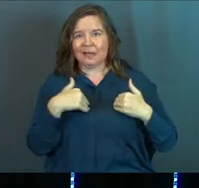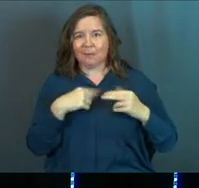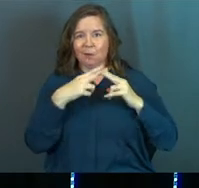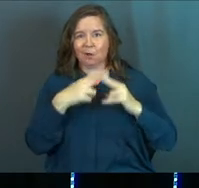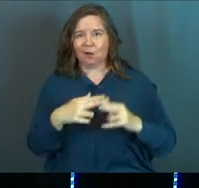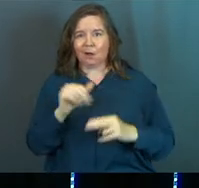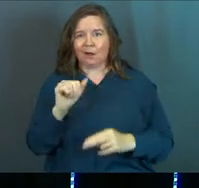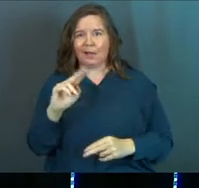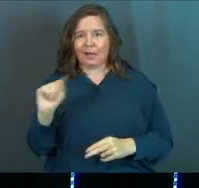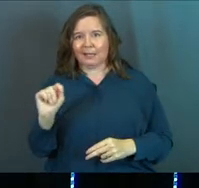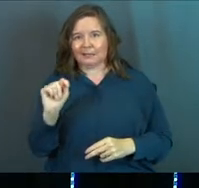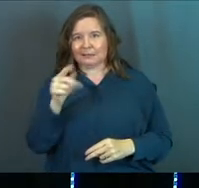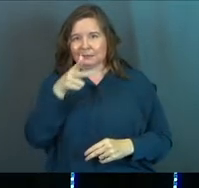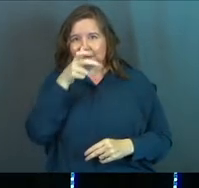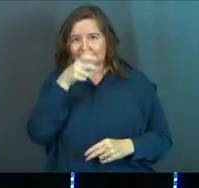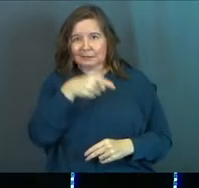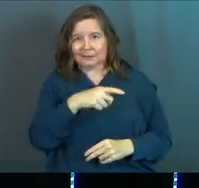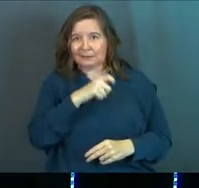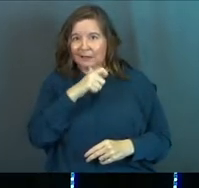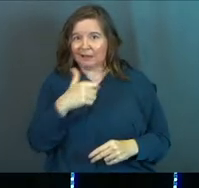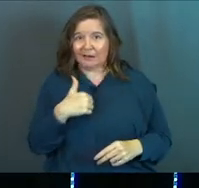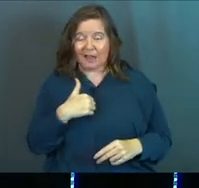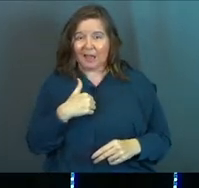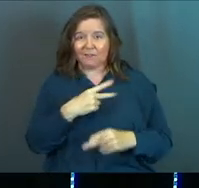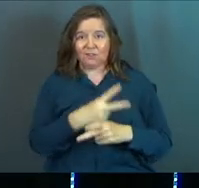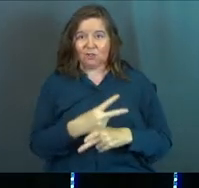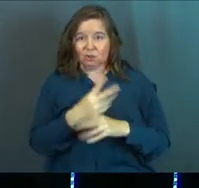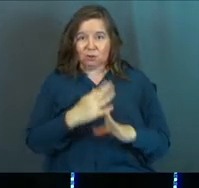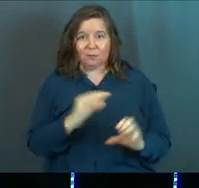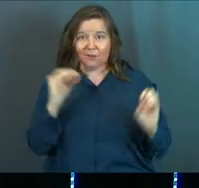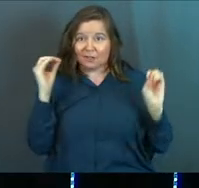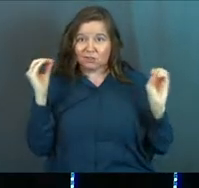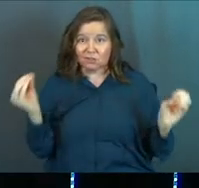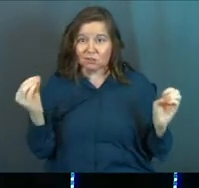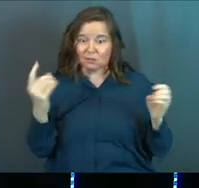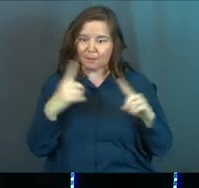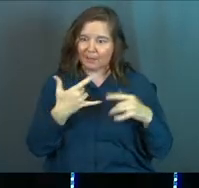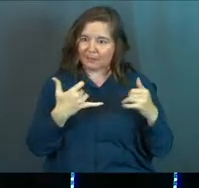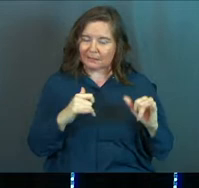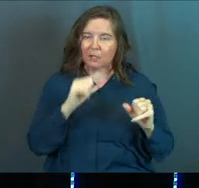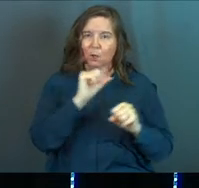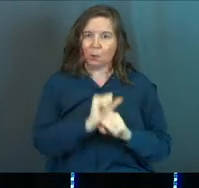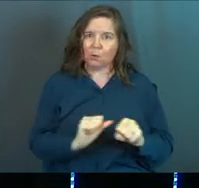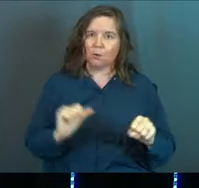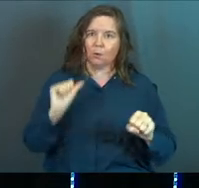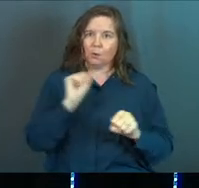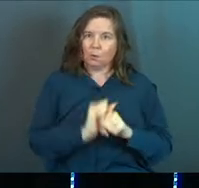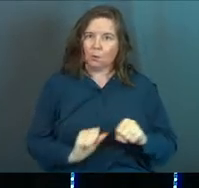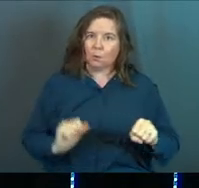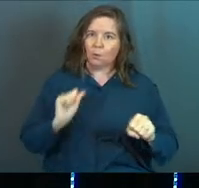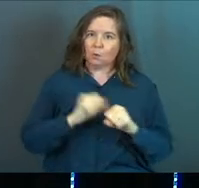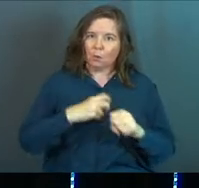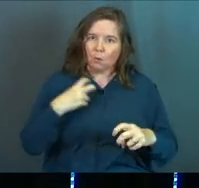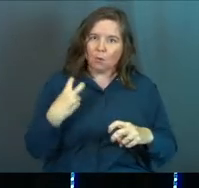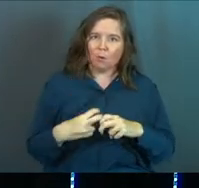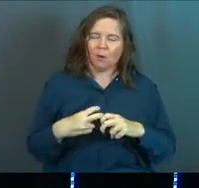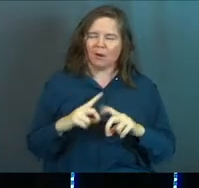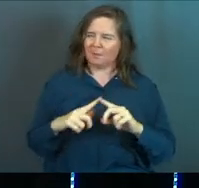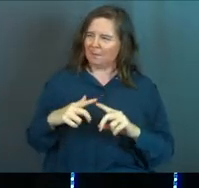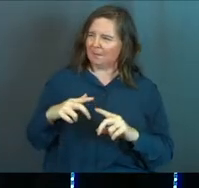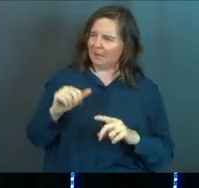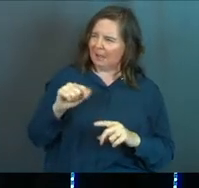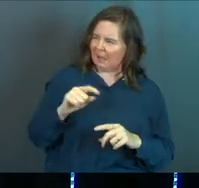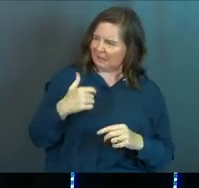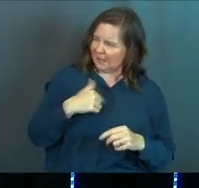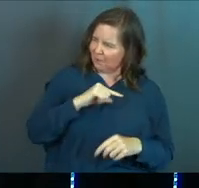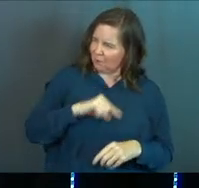the ant. The ant does not have a supervisor, yet the ant works really, really hard, and you're like, well, don't ants have